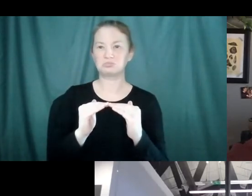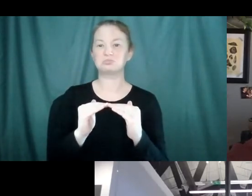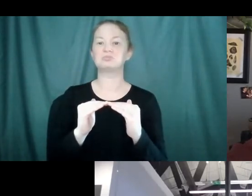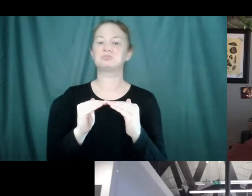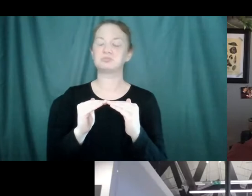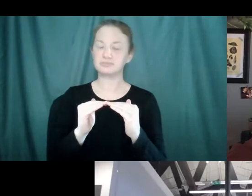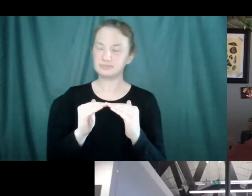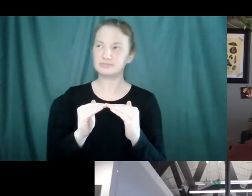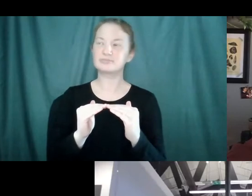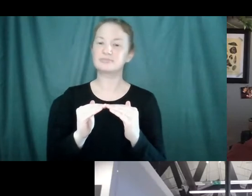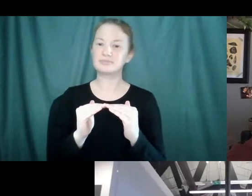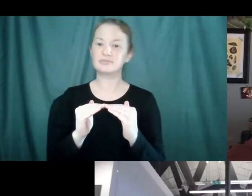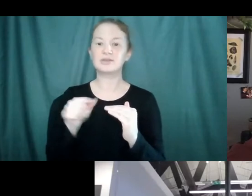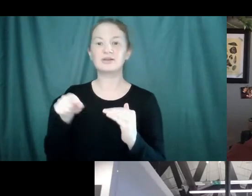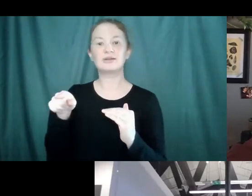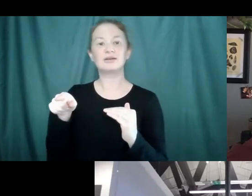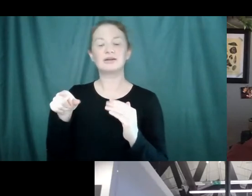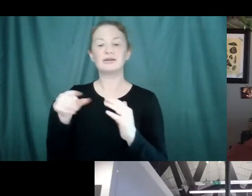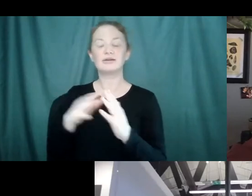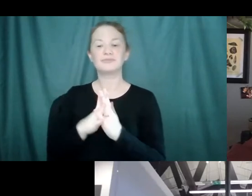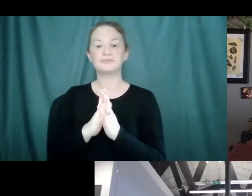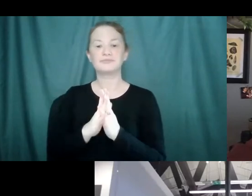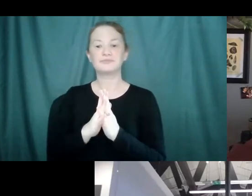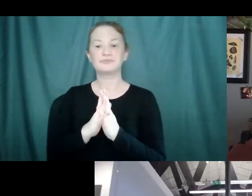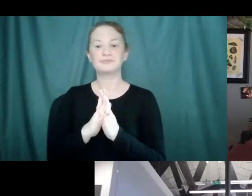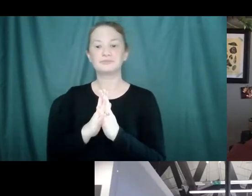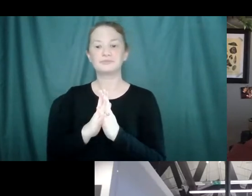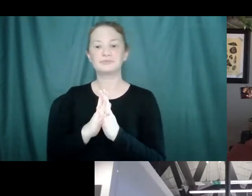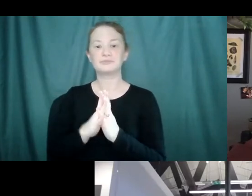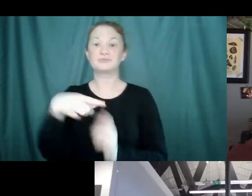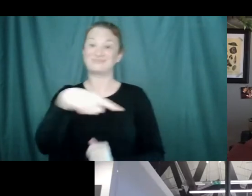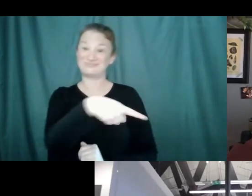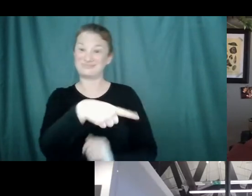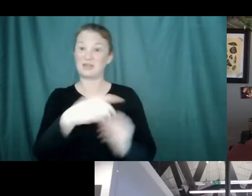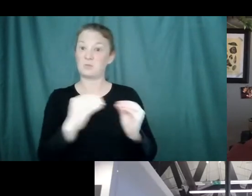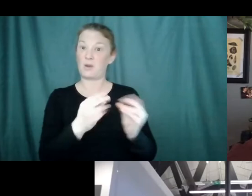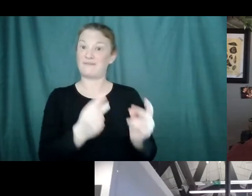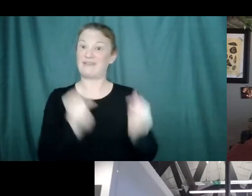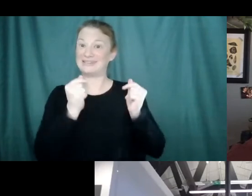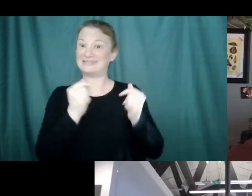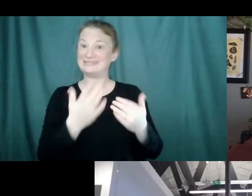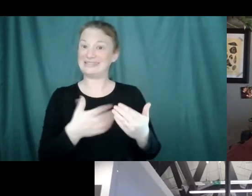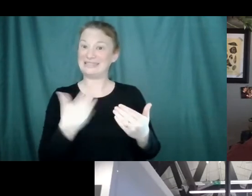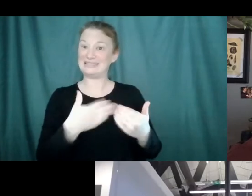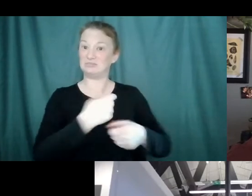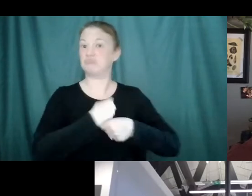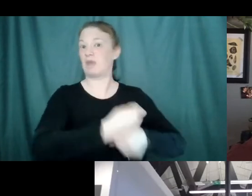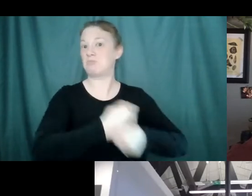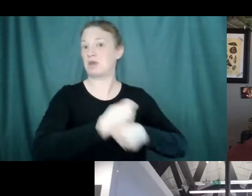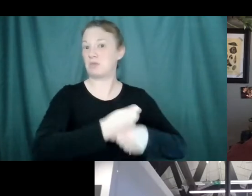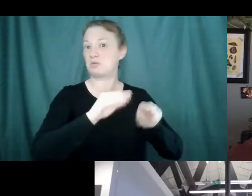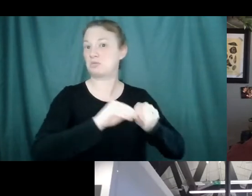It's faster and easier to produce MRNA vaccines, but they're not better